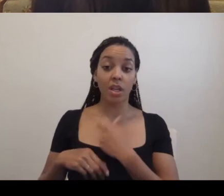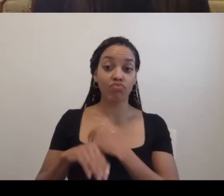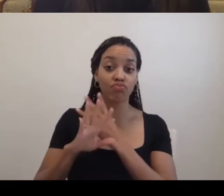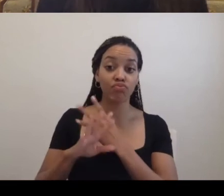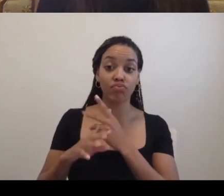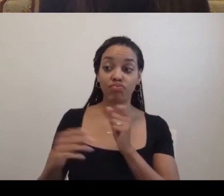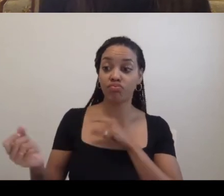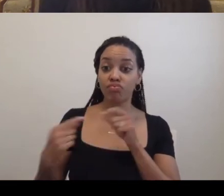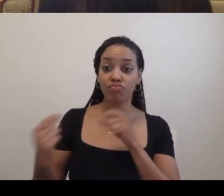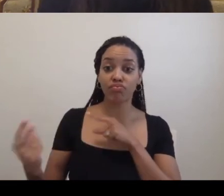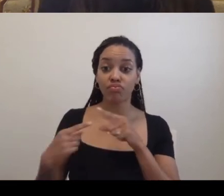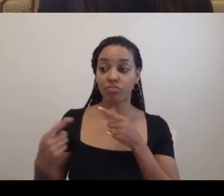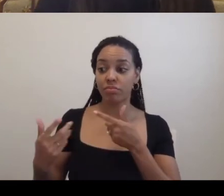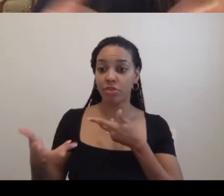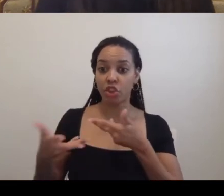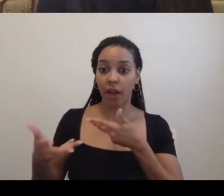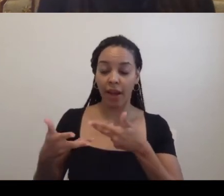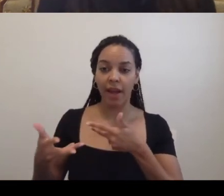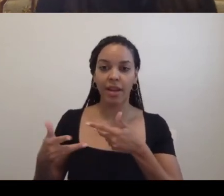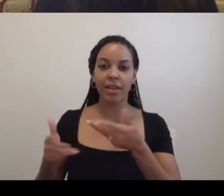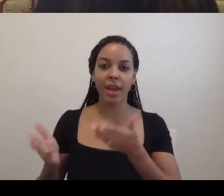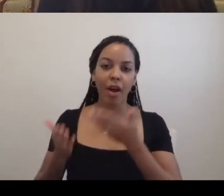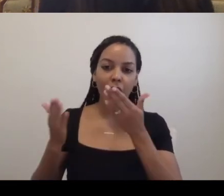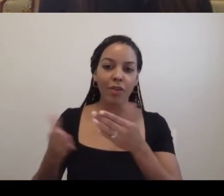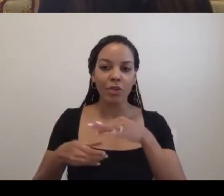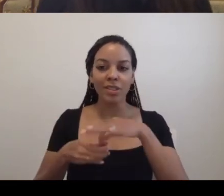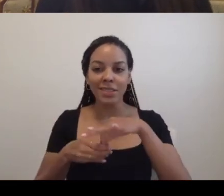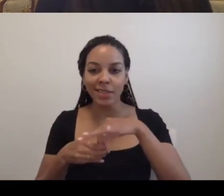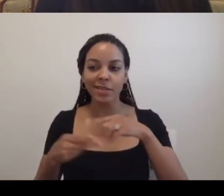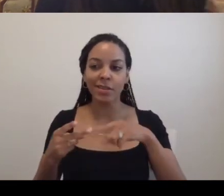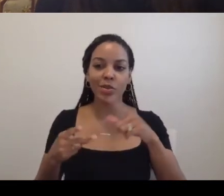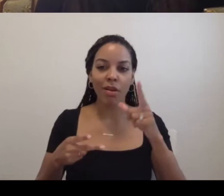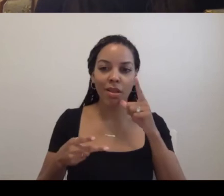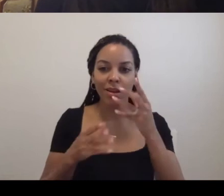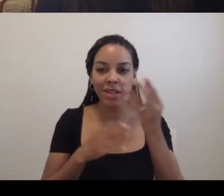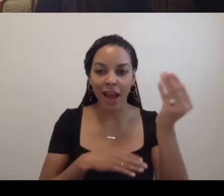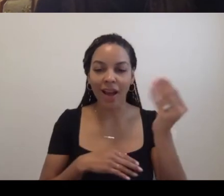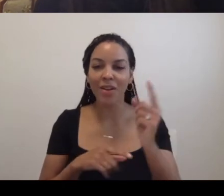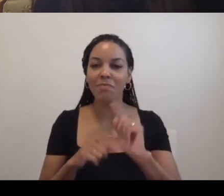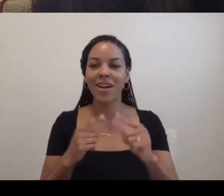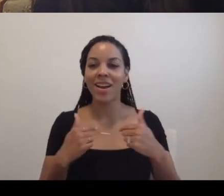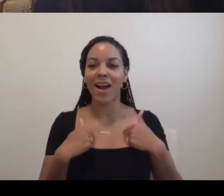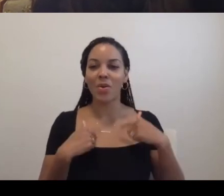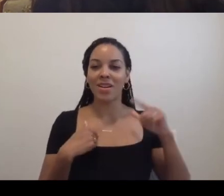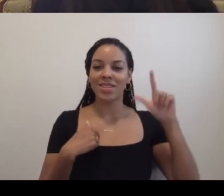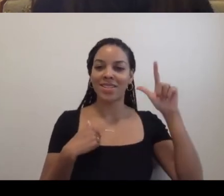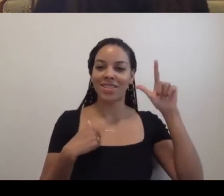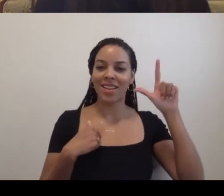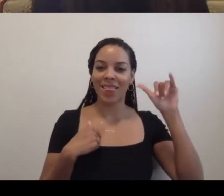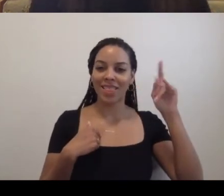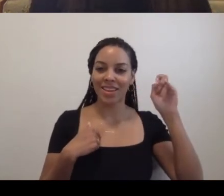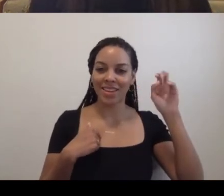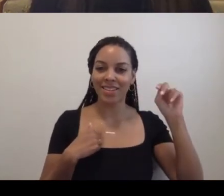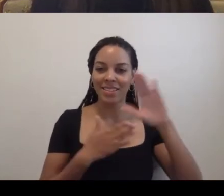offering teas or having lunch all together. And I was in the Lincoln Center in the archives. So I